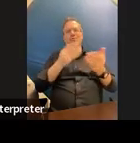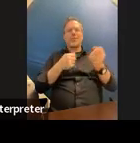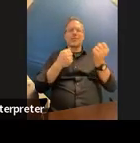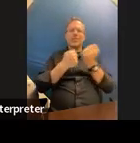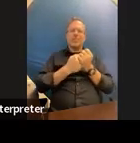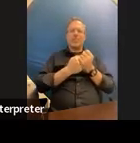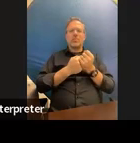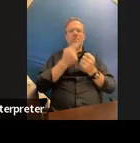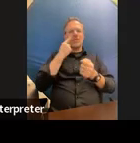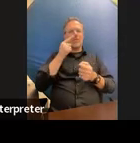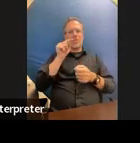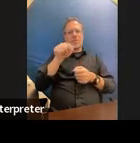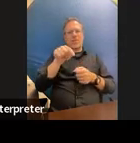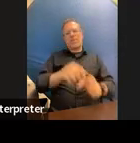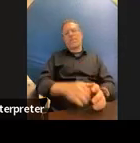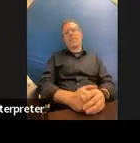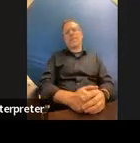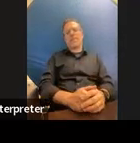here